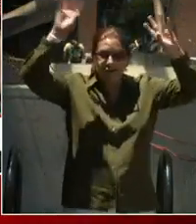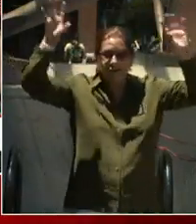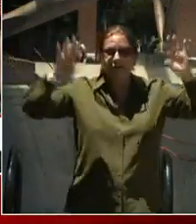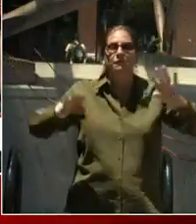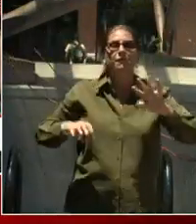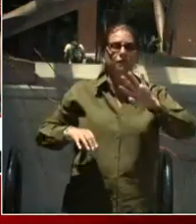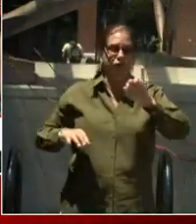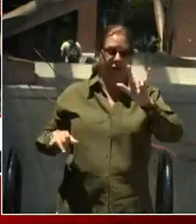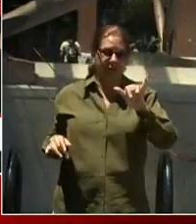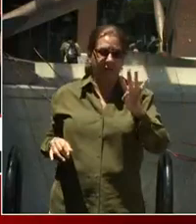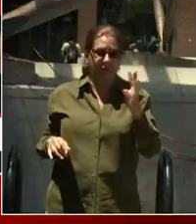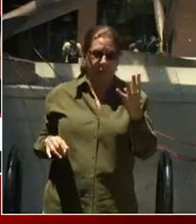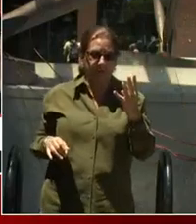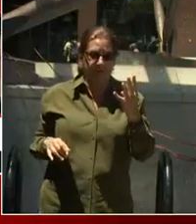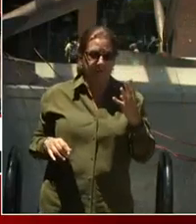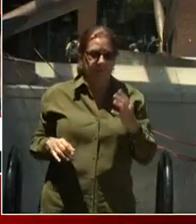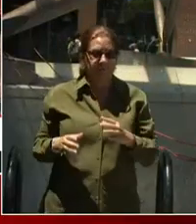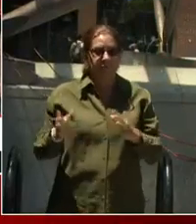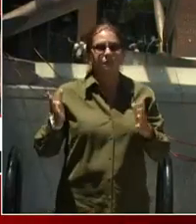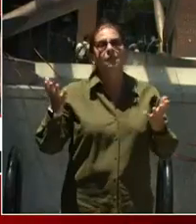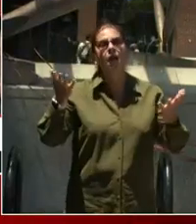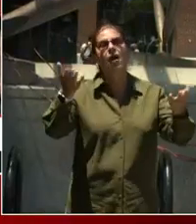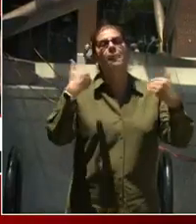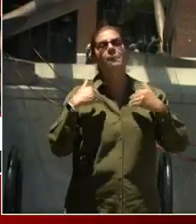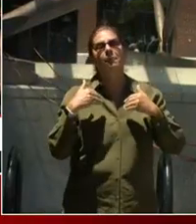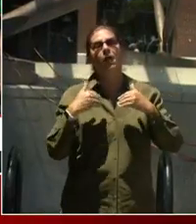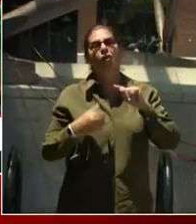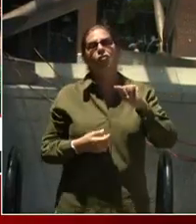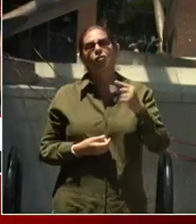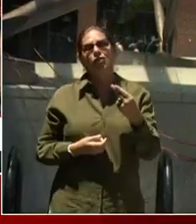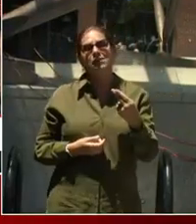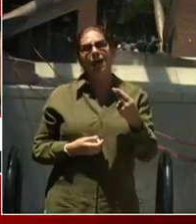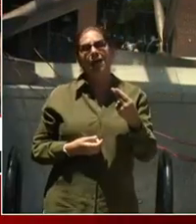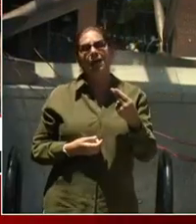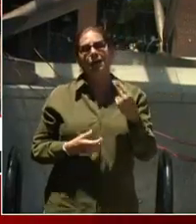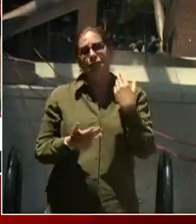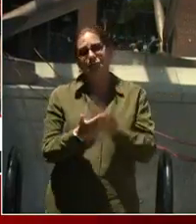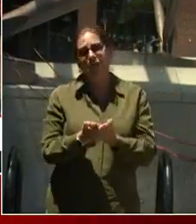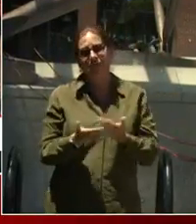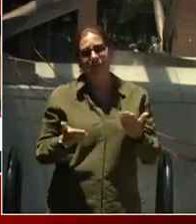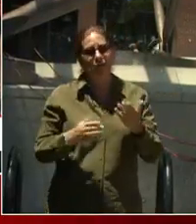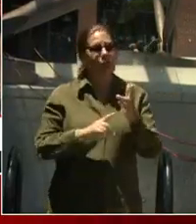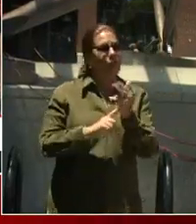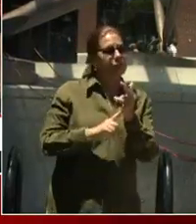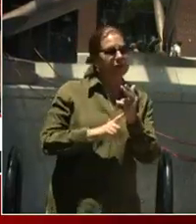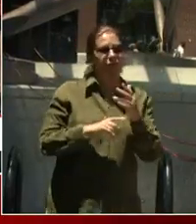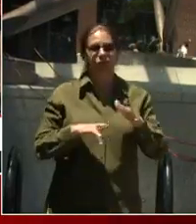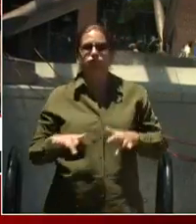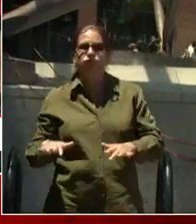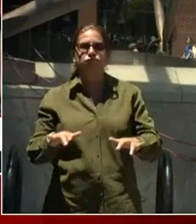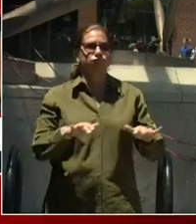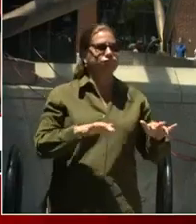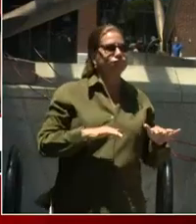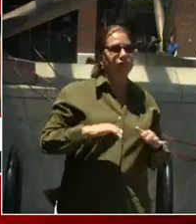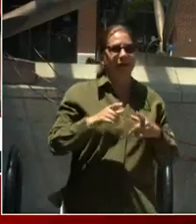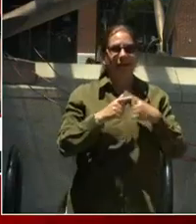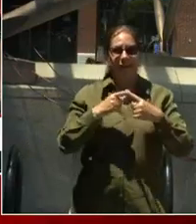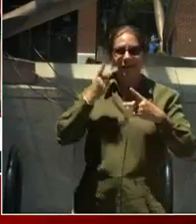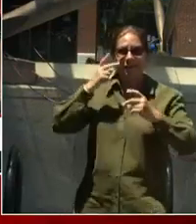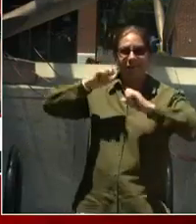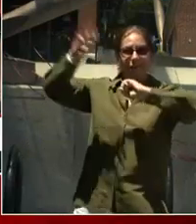a Sunday? Why don't you come on Thursday? Come to where? D.C. D.C. So you can get ready to celebrate,